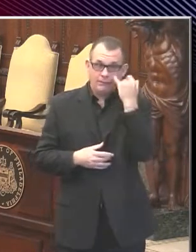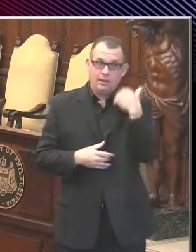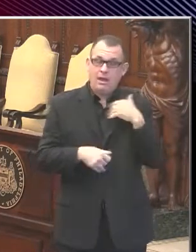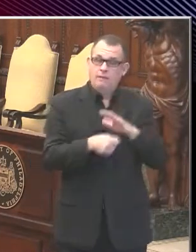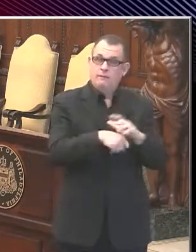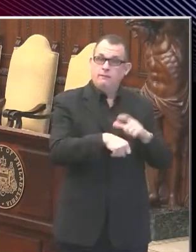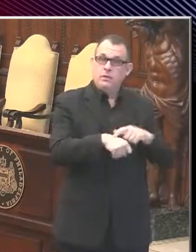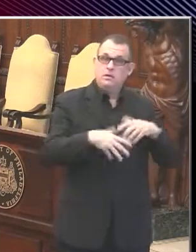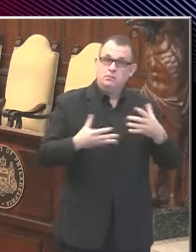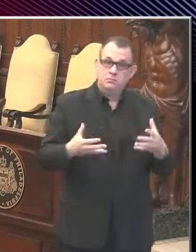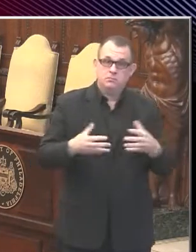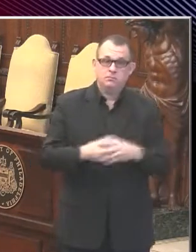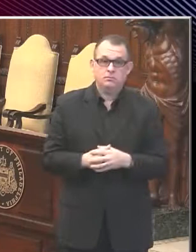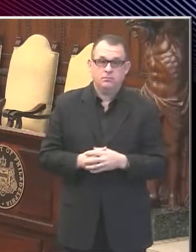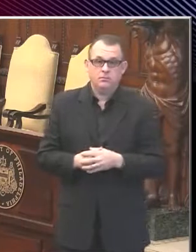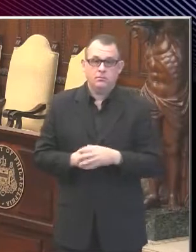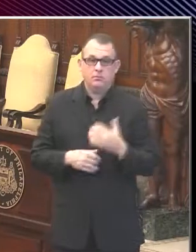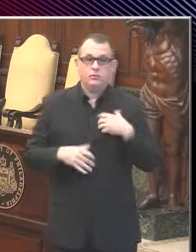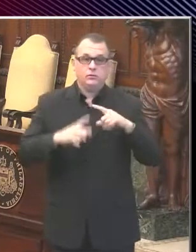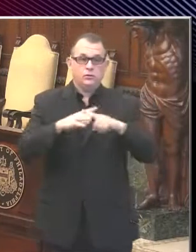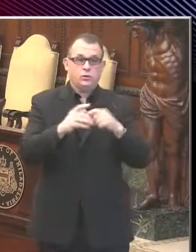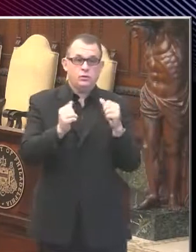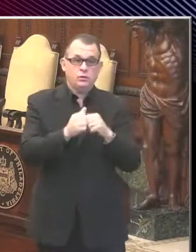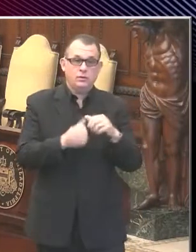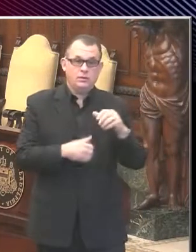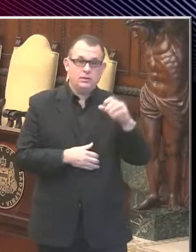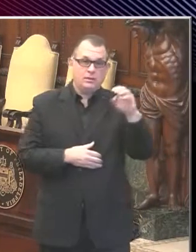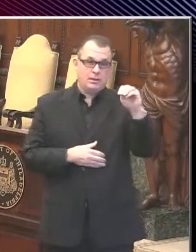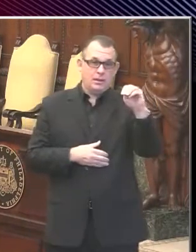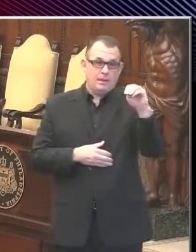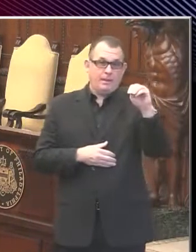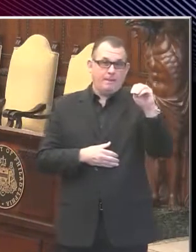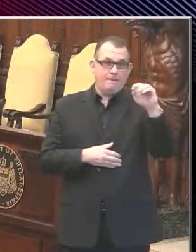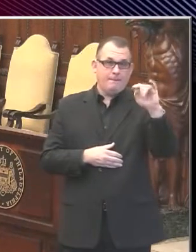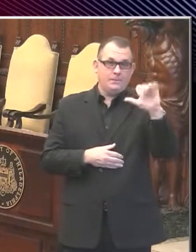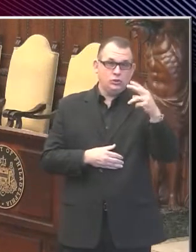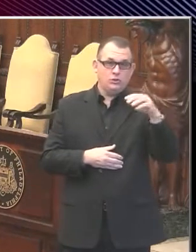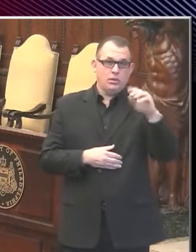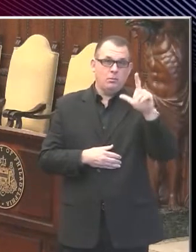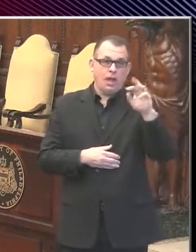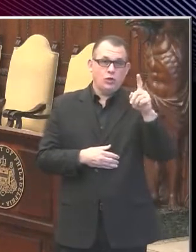So now let's start off with Mitch Blocker of NBC 10.